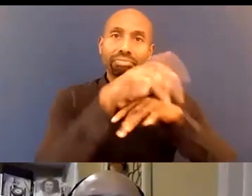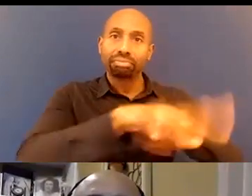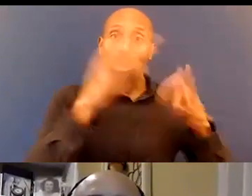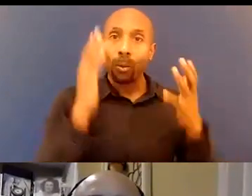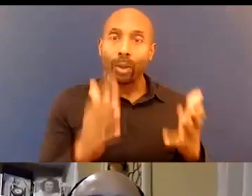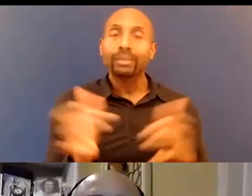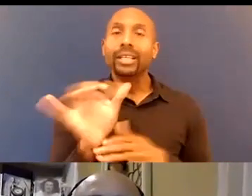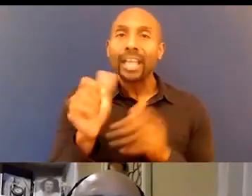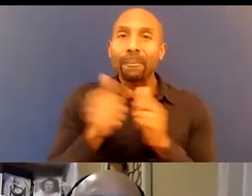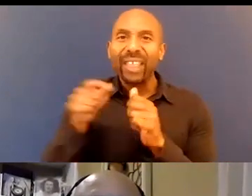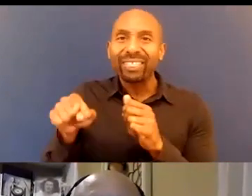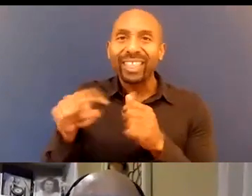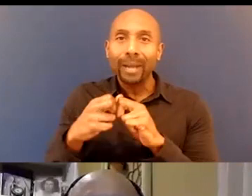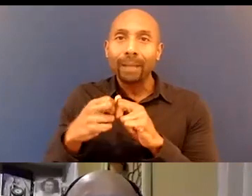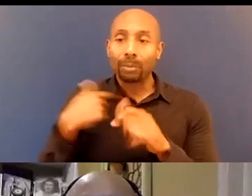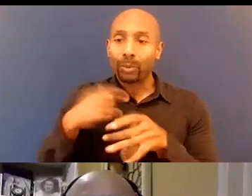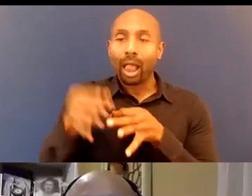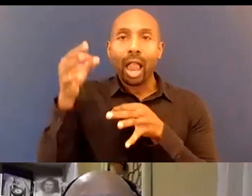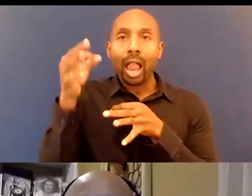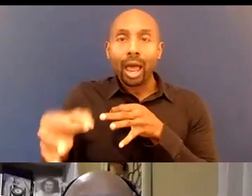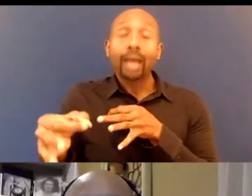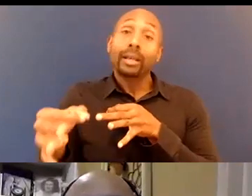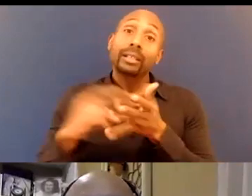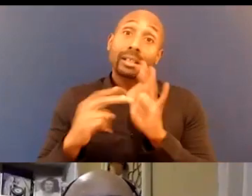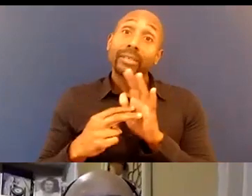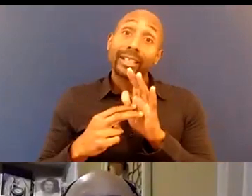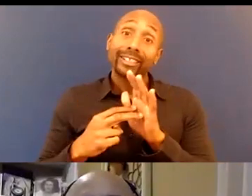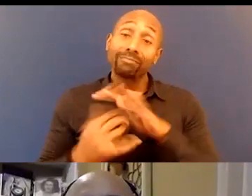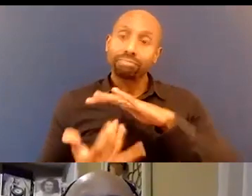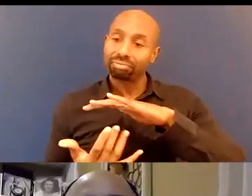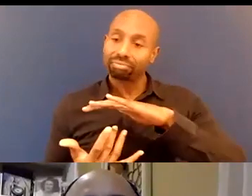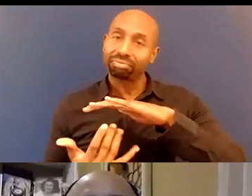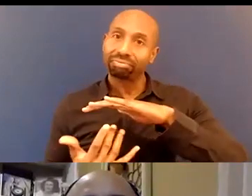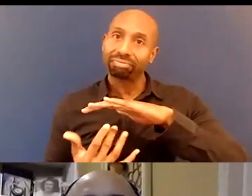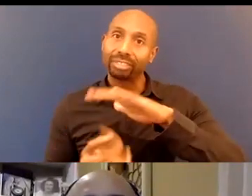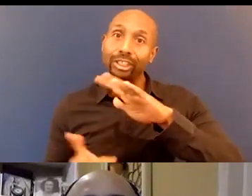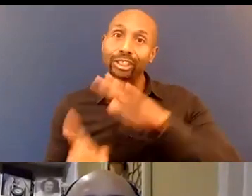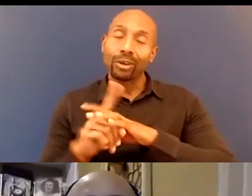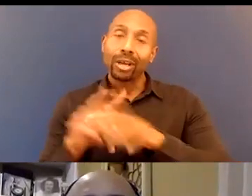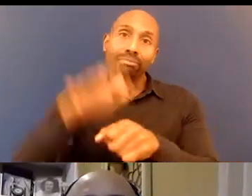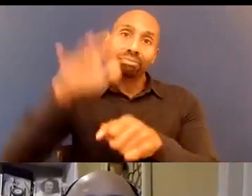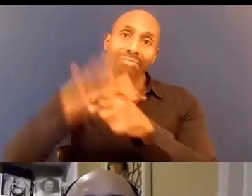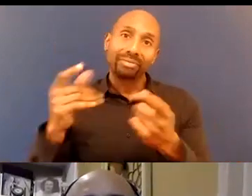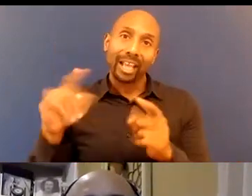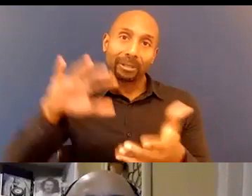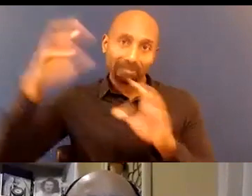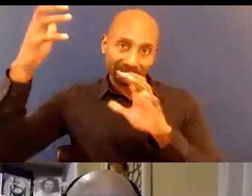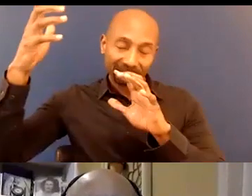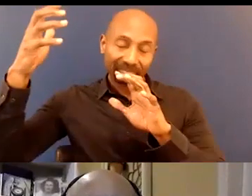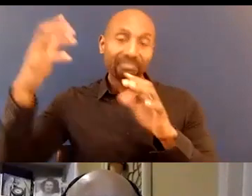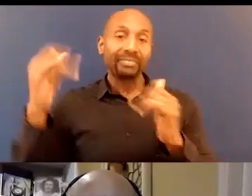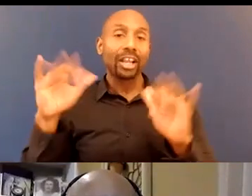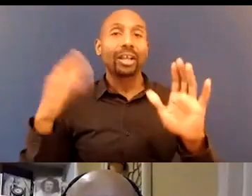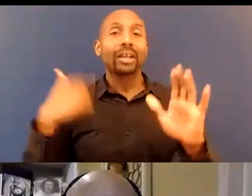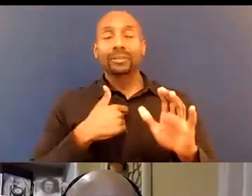society. So with that, we have a great panel here for you today. And I am really grateful that they braced me with their